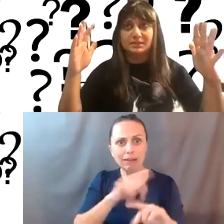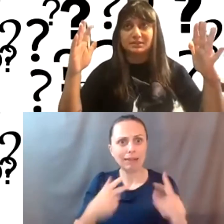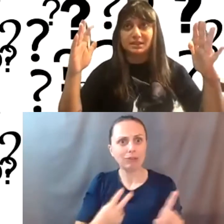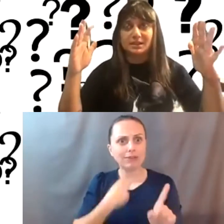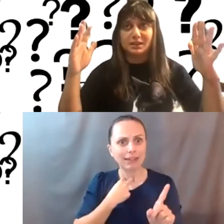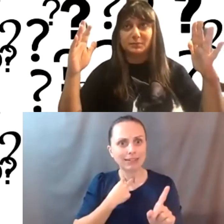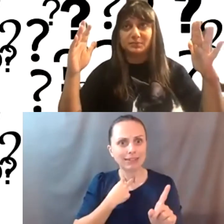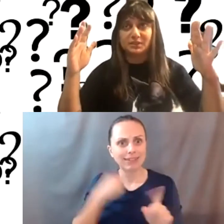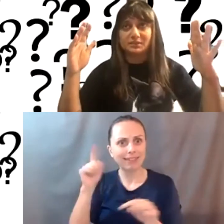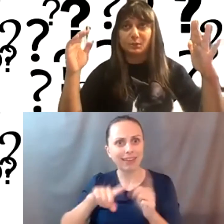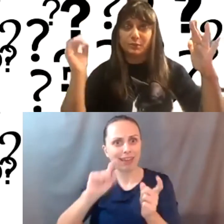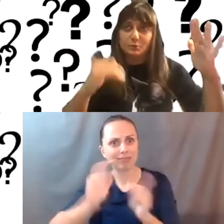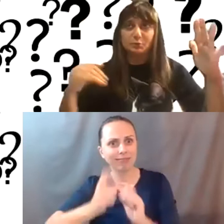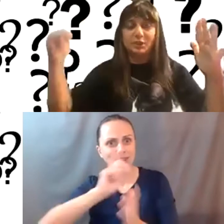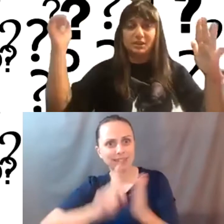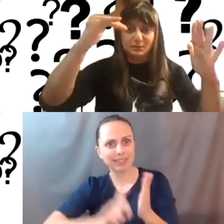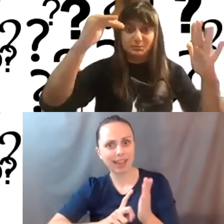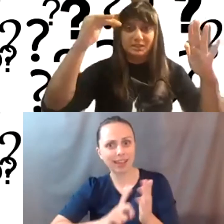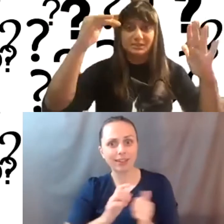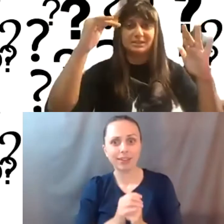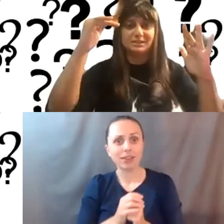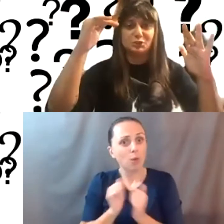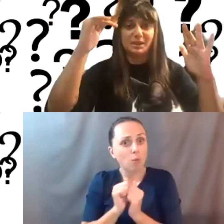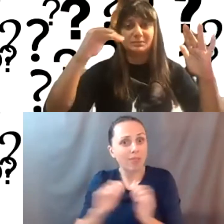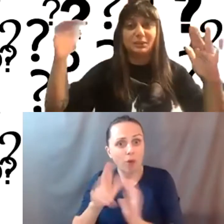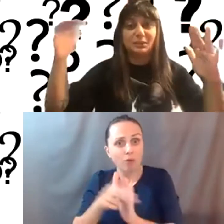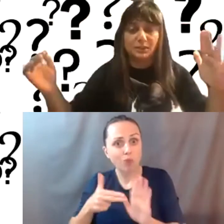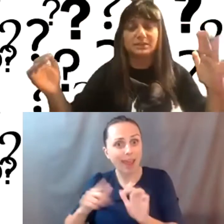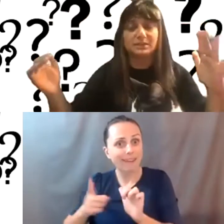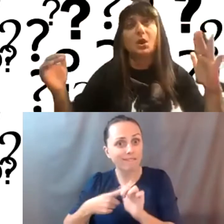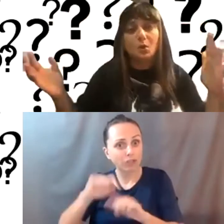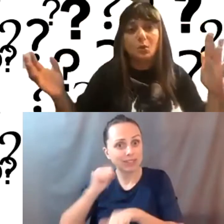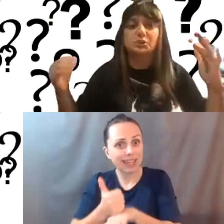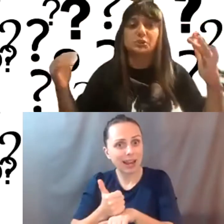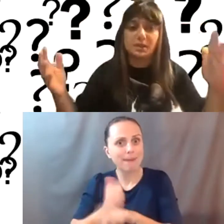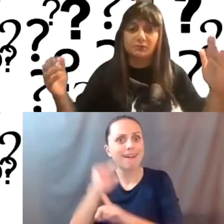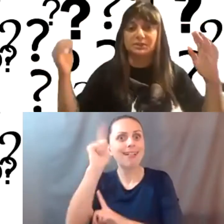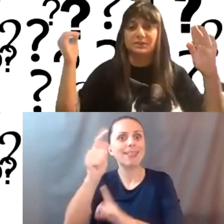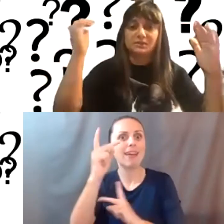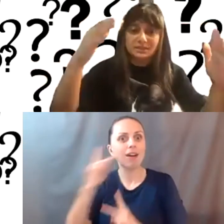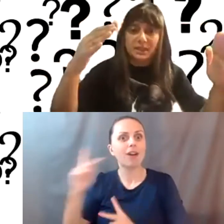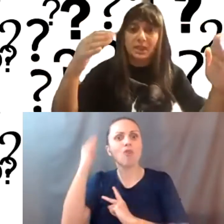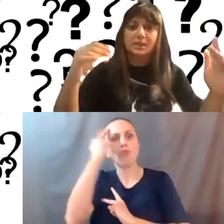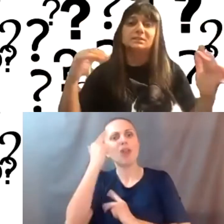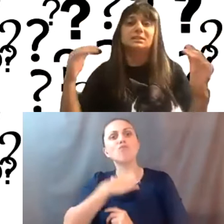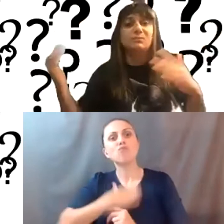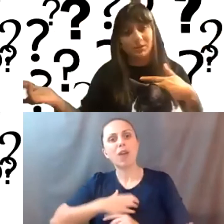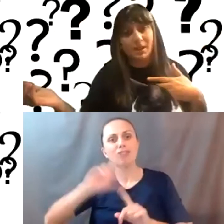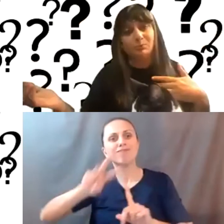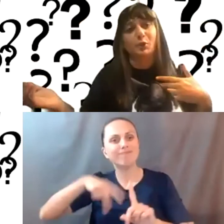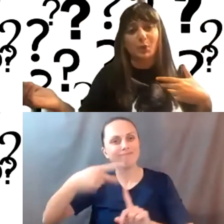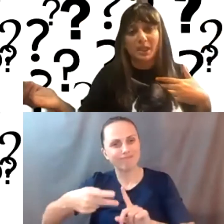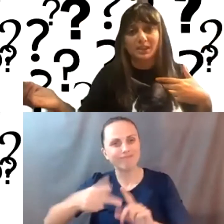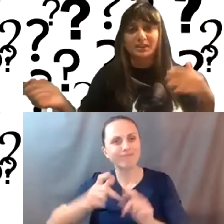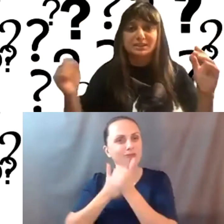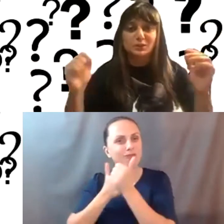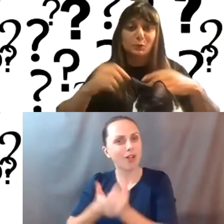is, um, without your branding implemented, you might later realize, oh, we should have built it this way. Cause it's more in